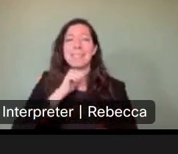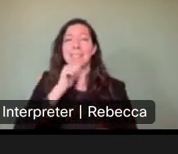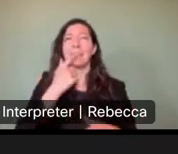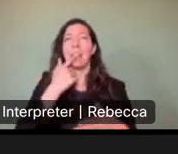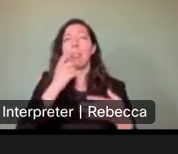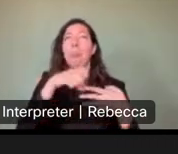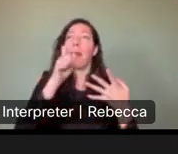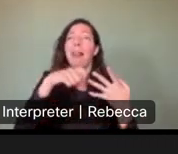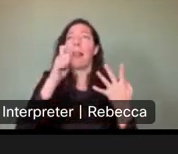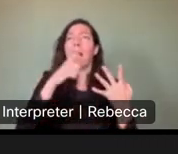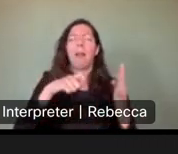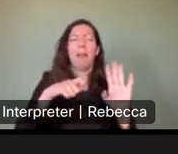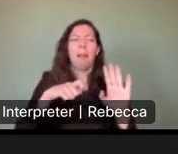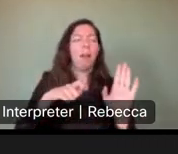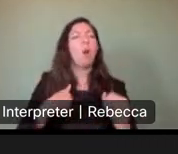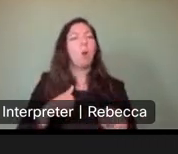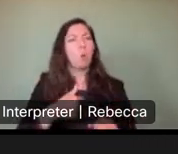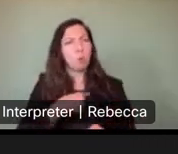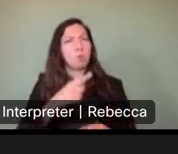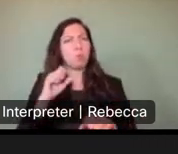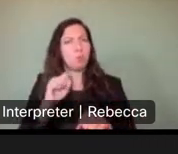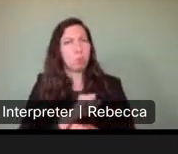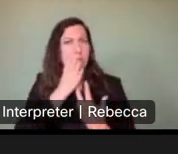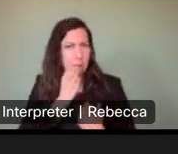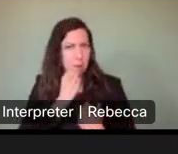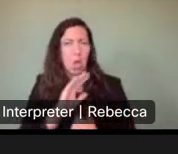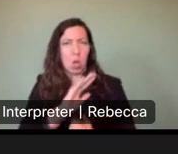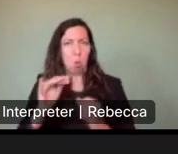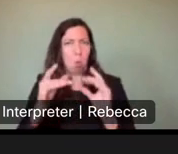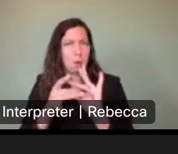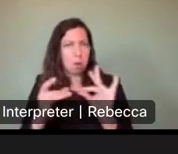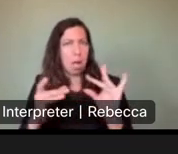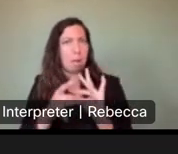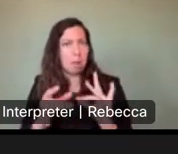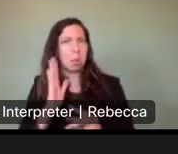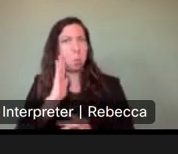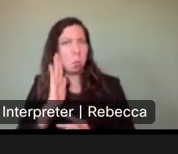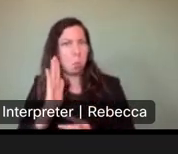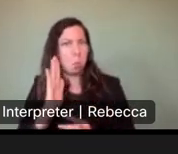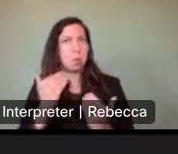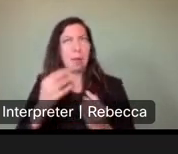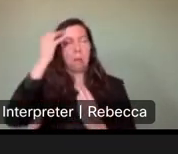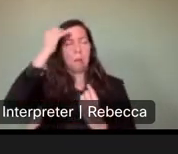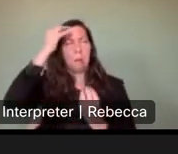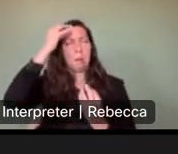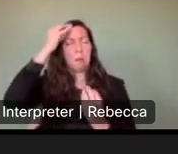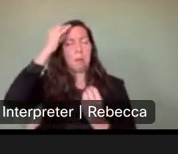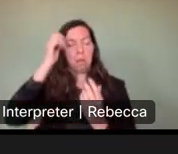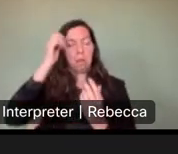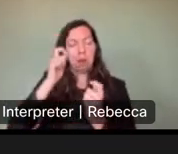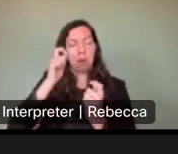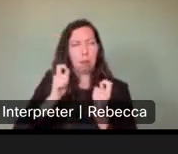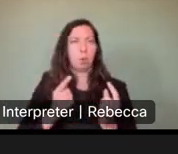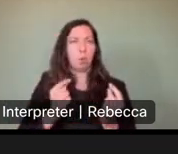public comment and considering that comment and taking all of that. Into advisement on how we go